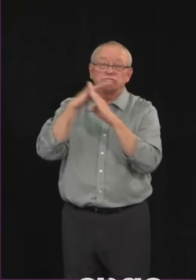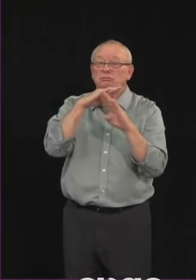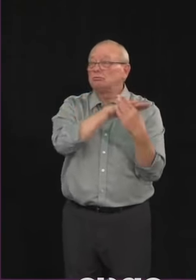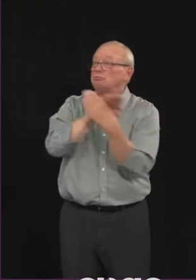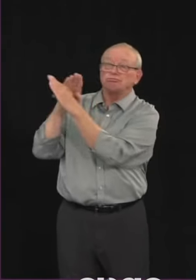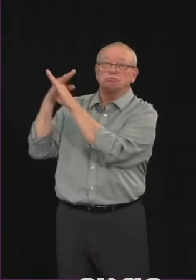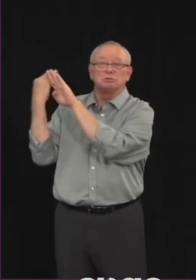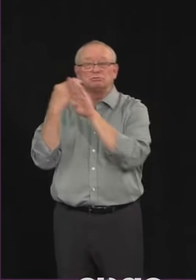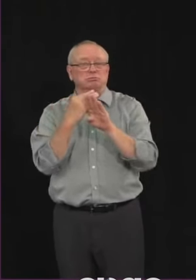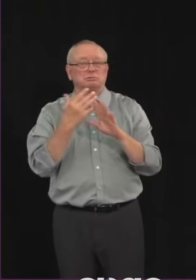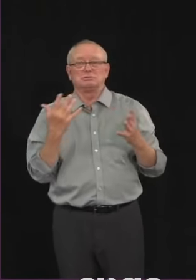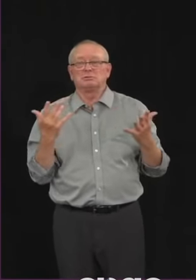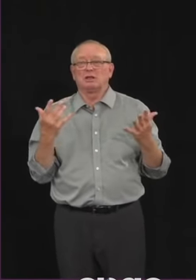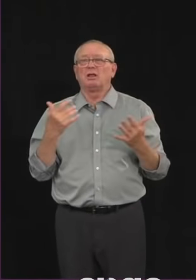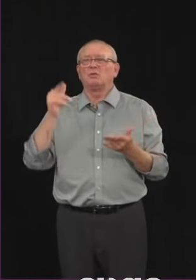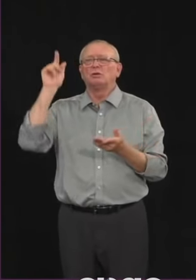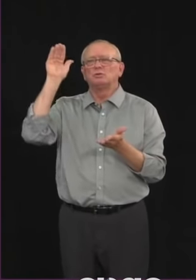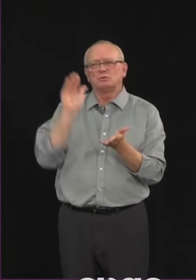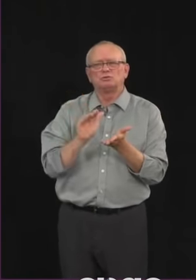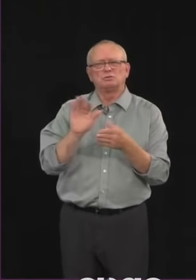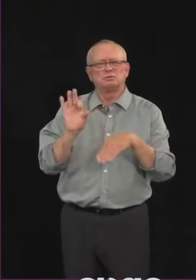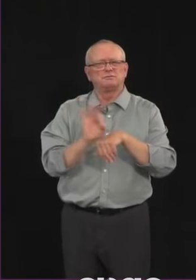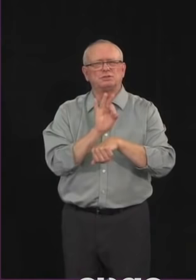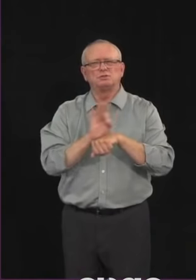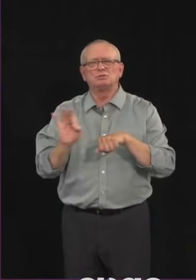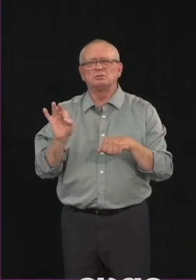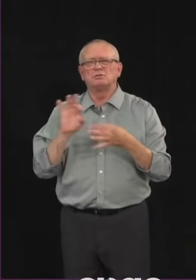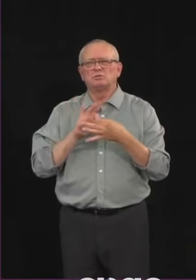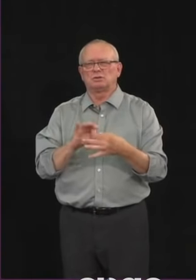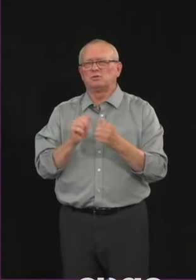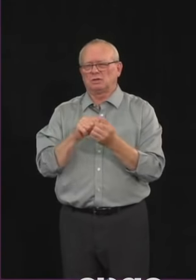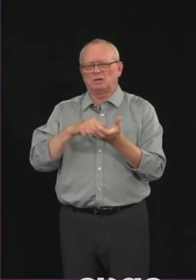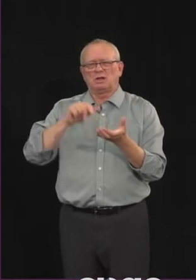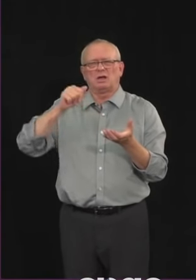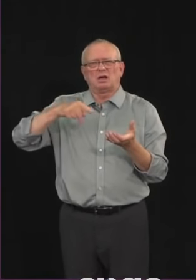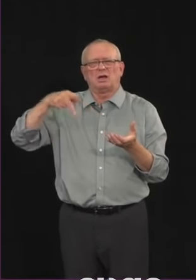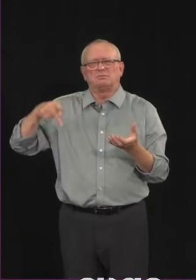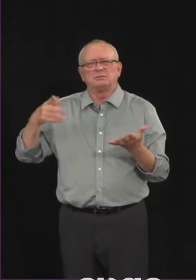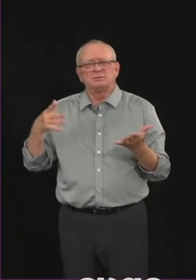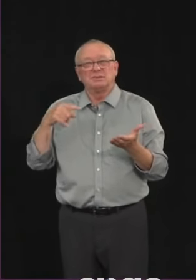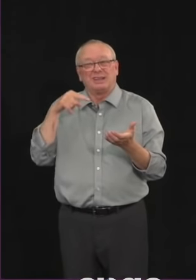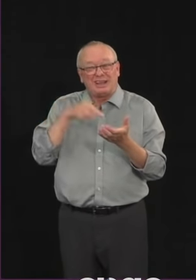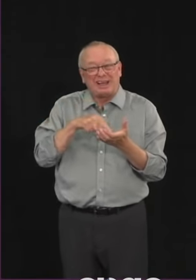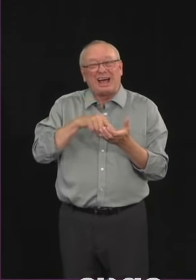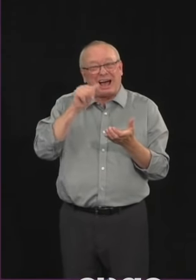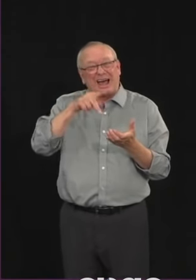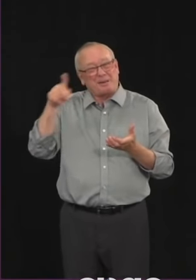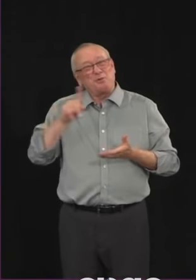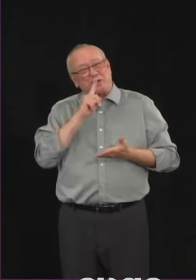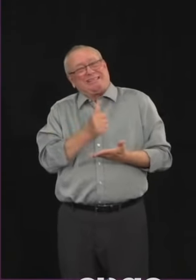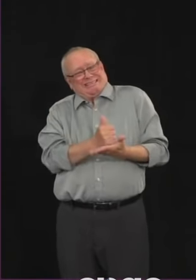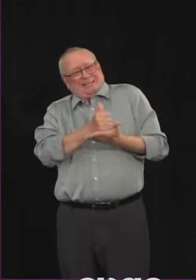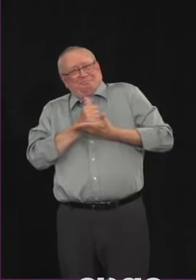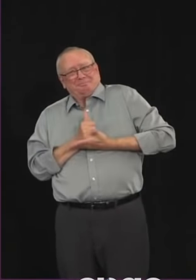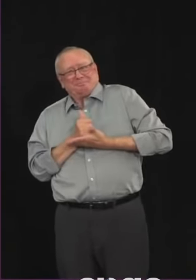the functionality, uh, of an app which can help us in the midst of a public health crisis.